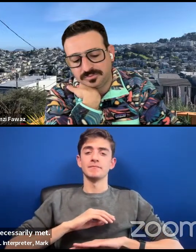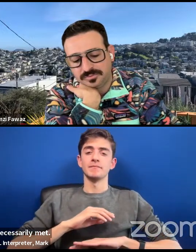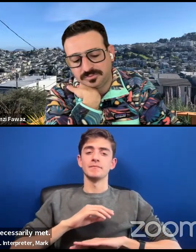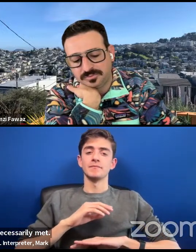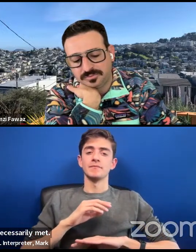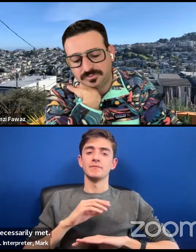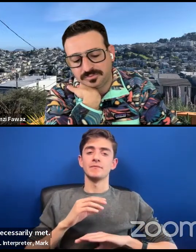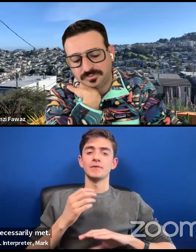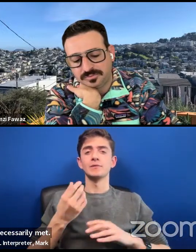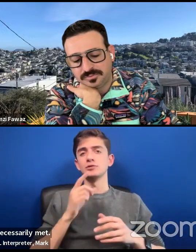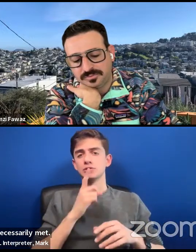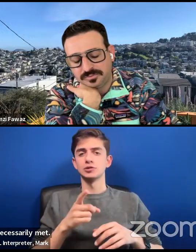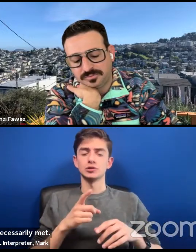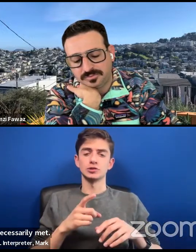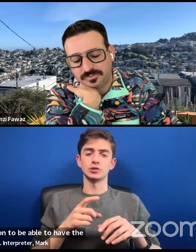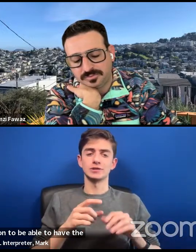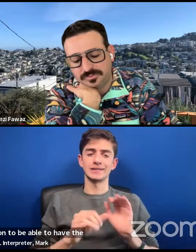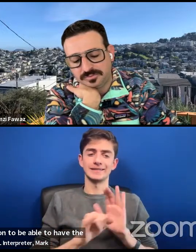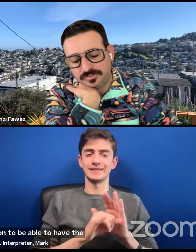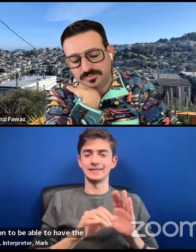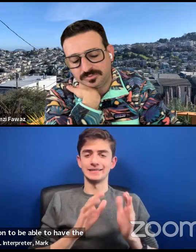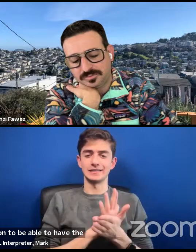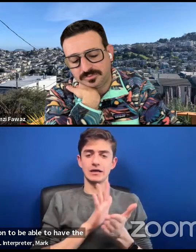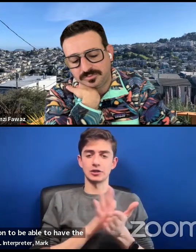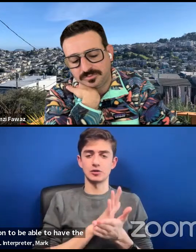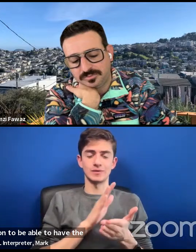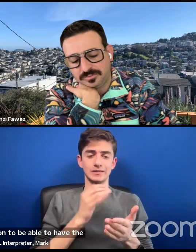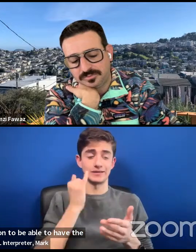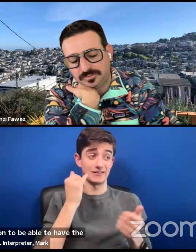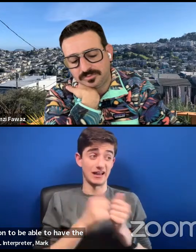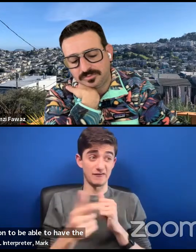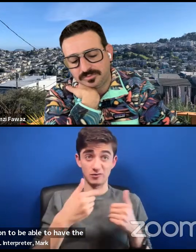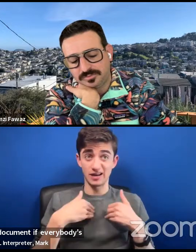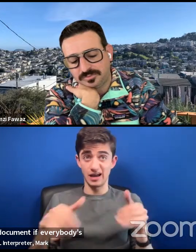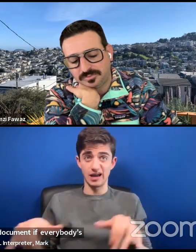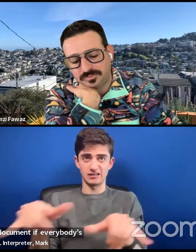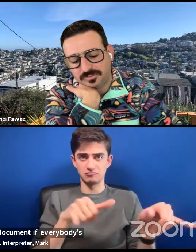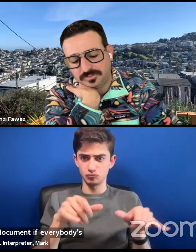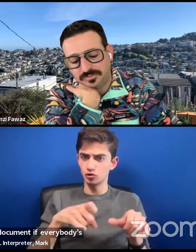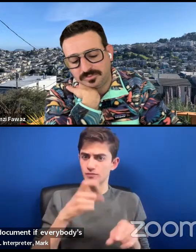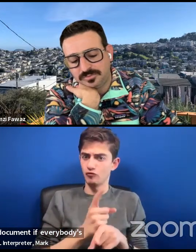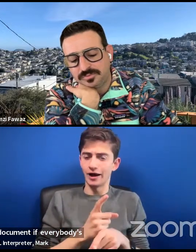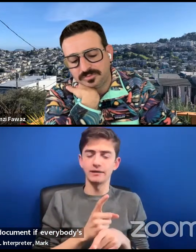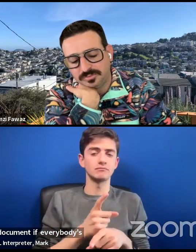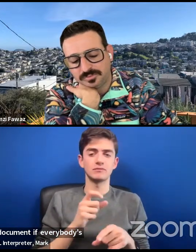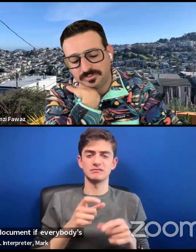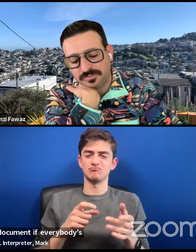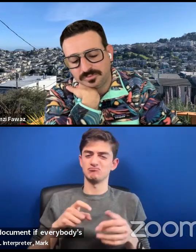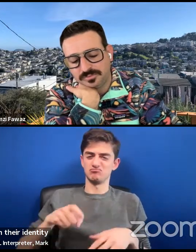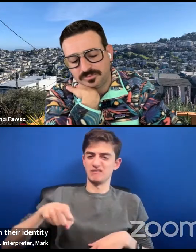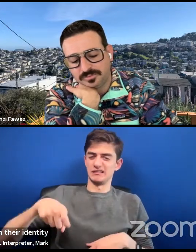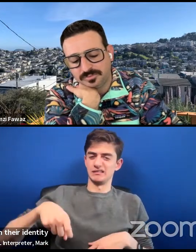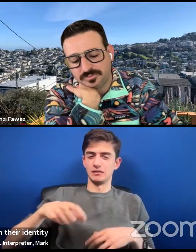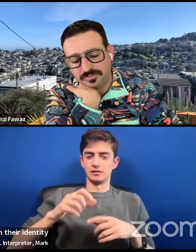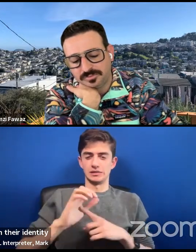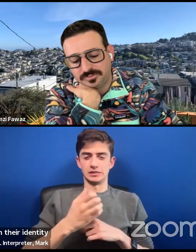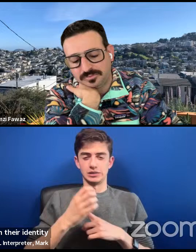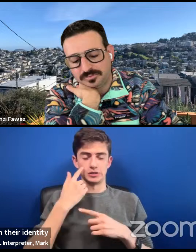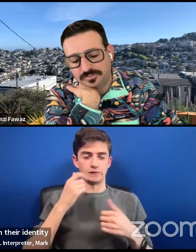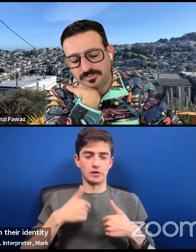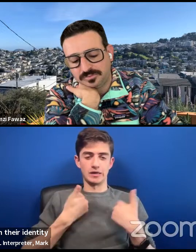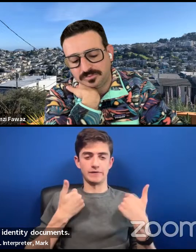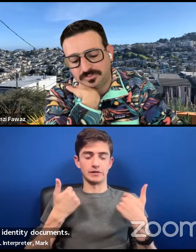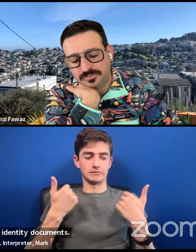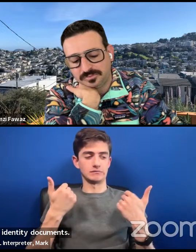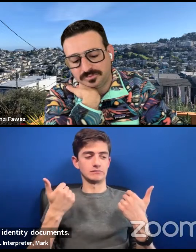gender on your identity document, if everybody's going to have gender on their identity documents. That's a necessary condition for, for living, you